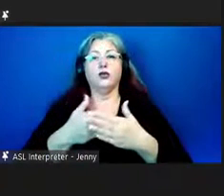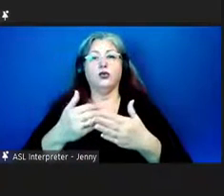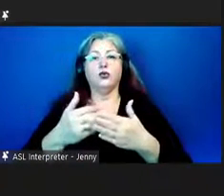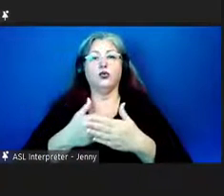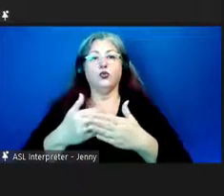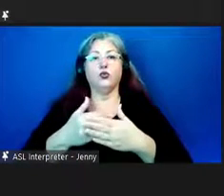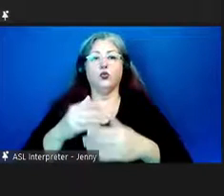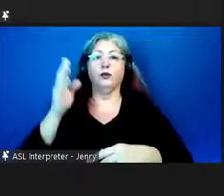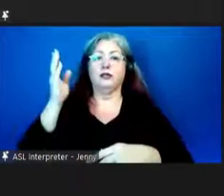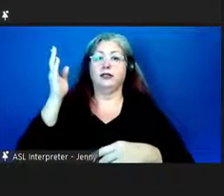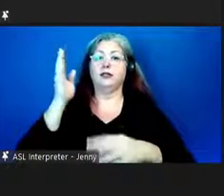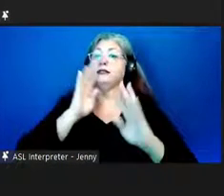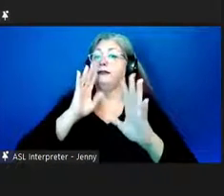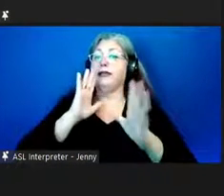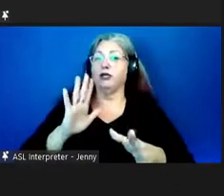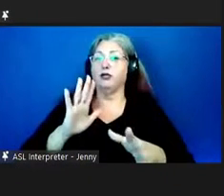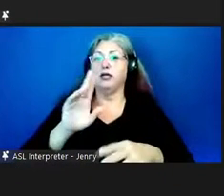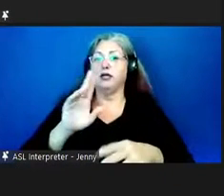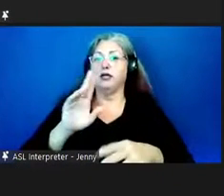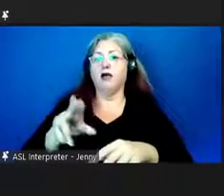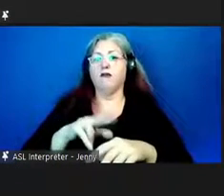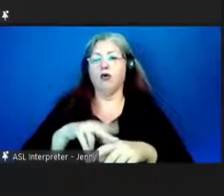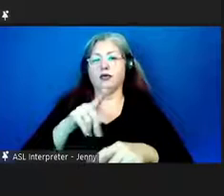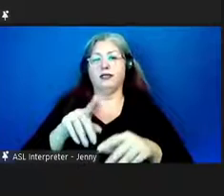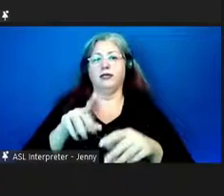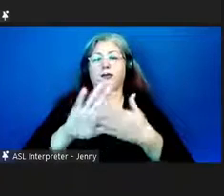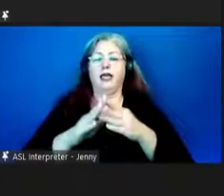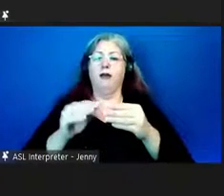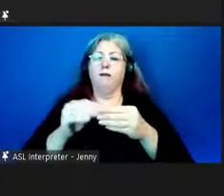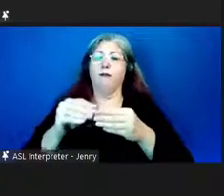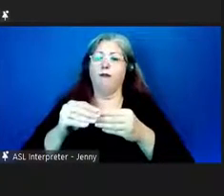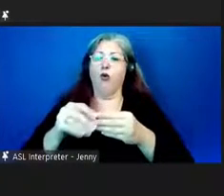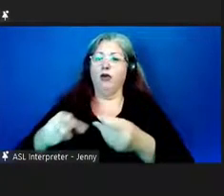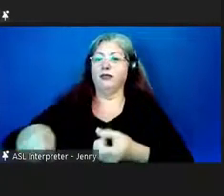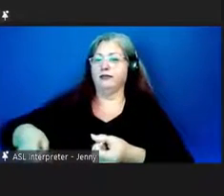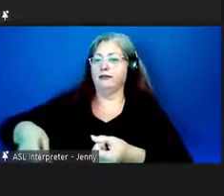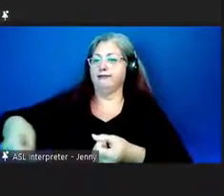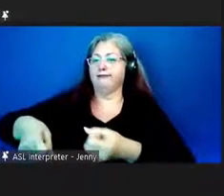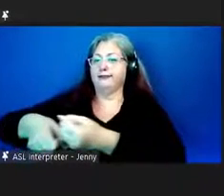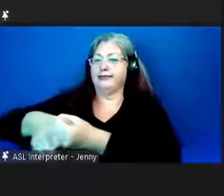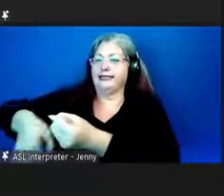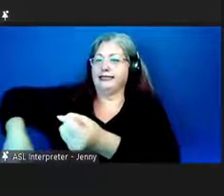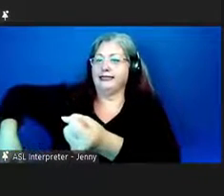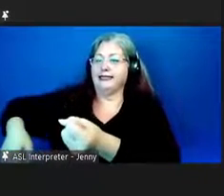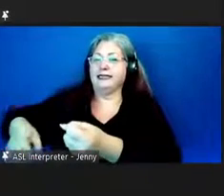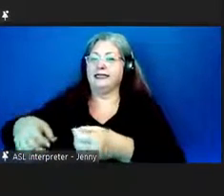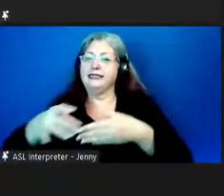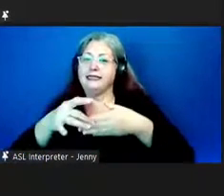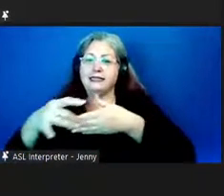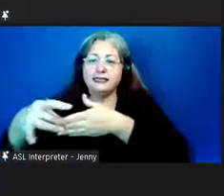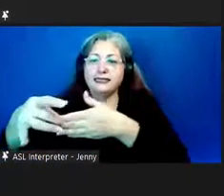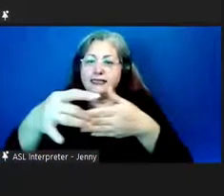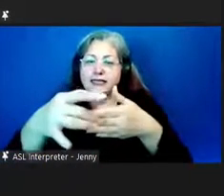speakers, of course, can serve as the steering panel that can bring about